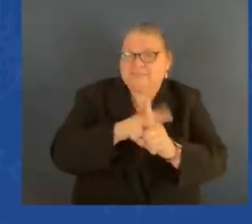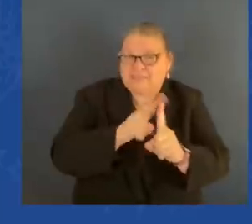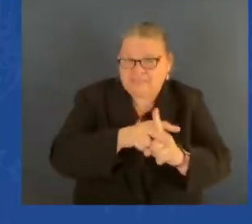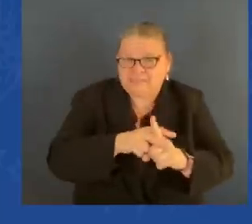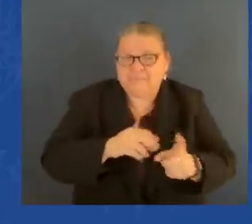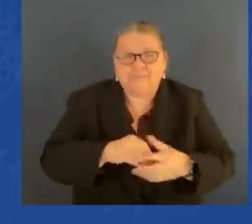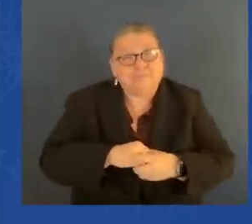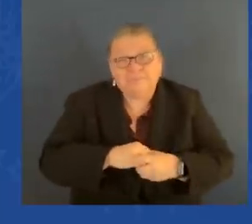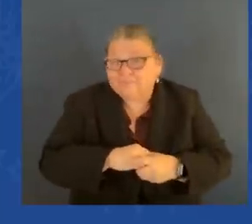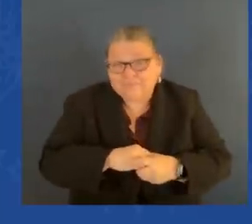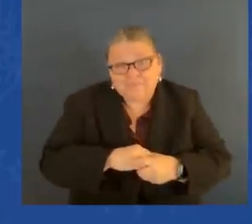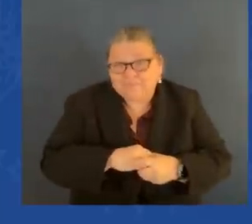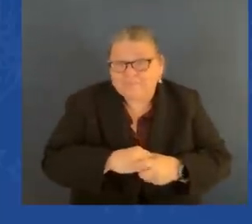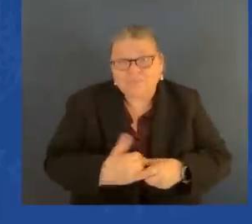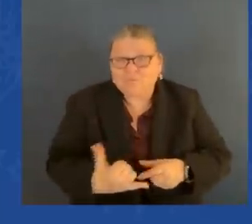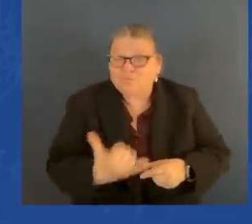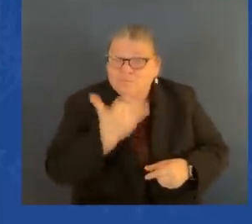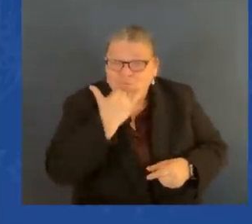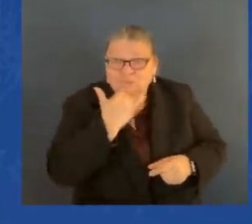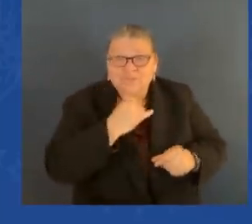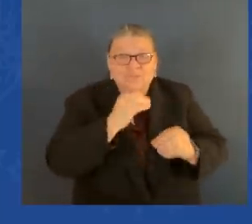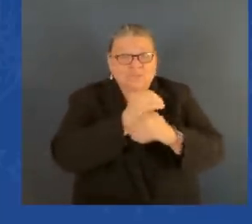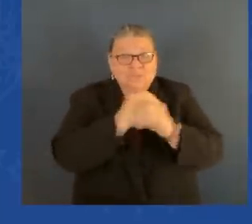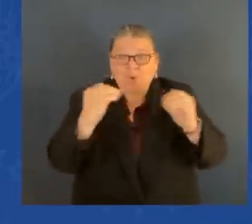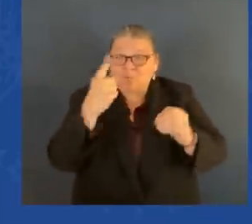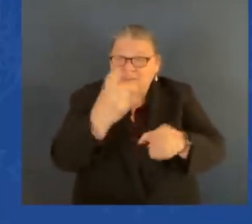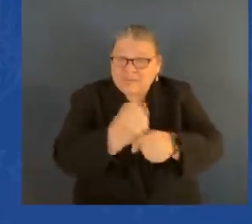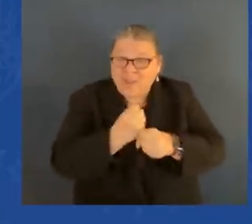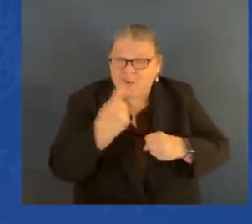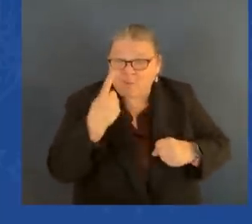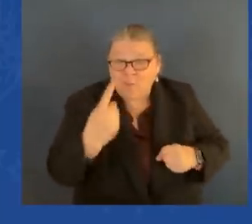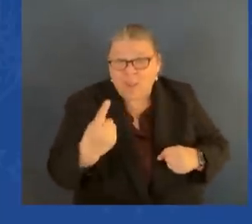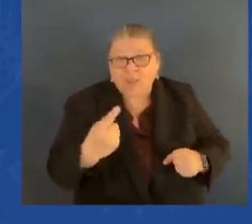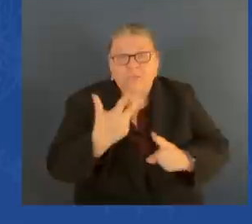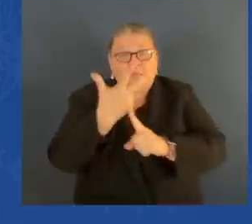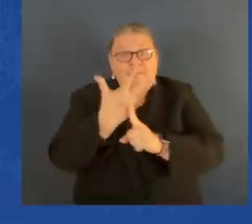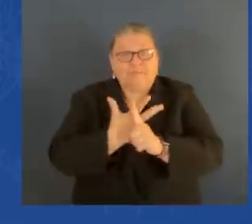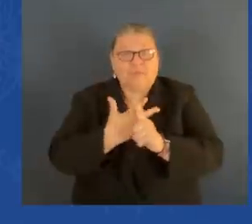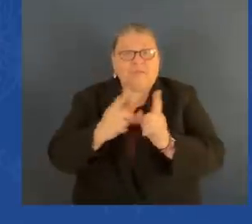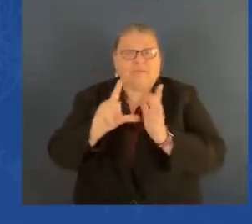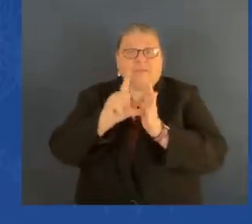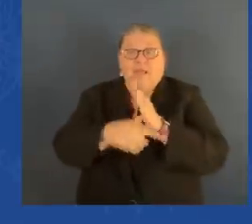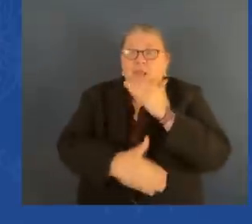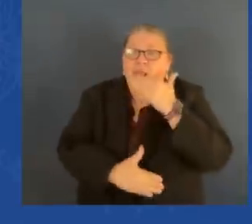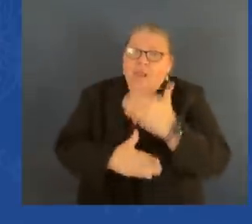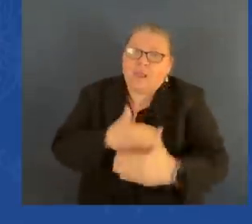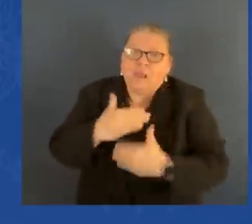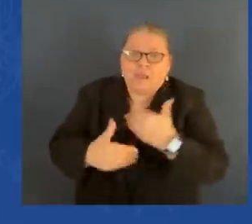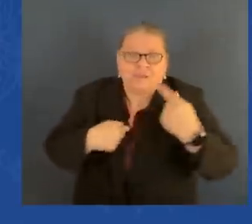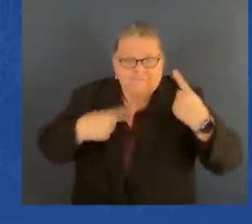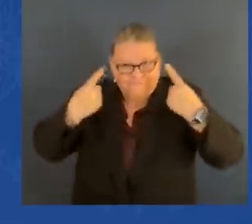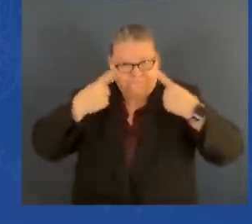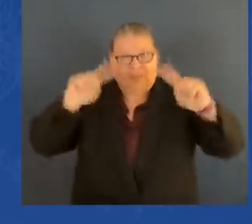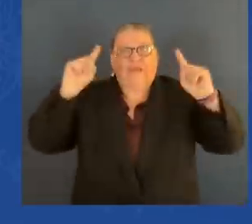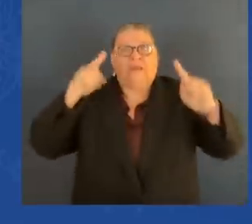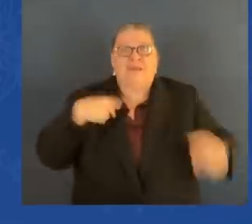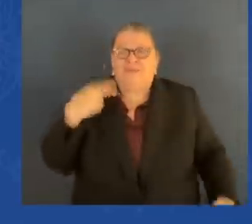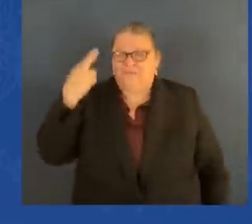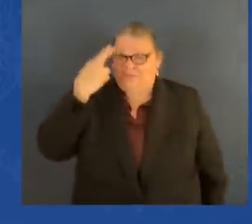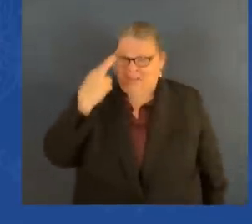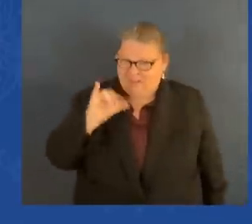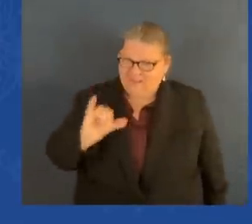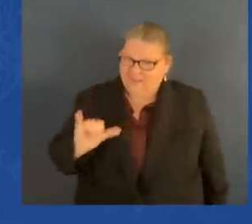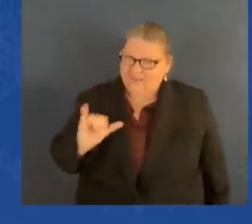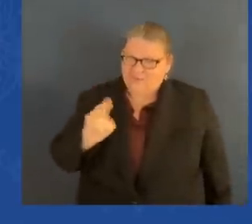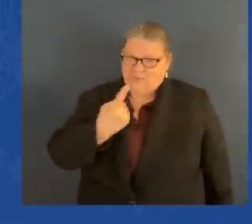Wasn't until about five months or three months in that I realized that was the case. But they kept me engaged.